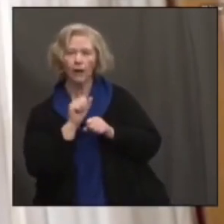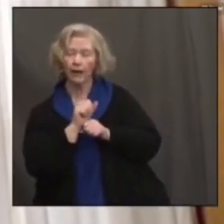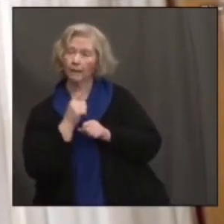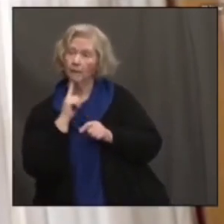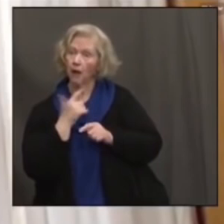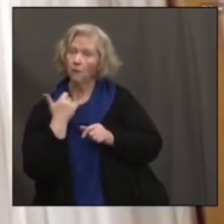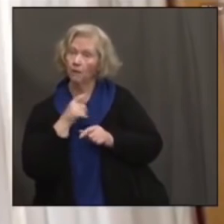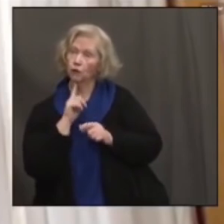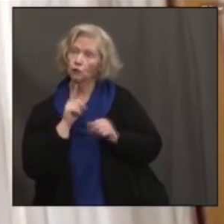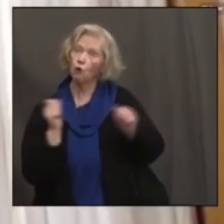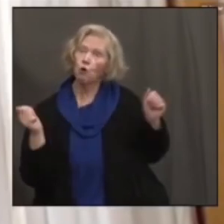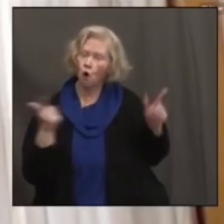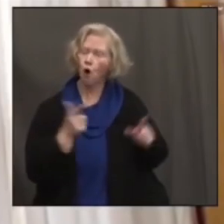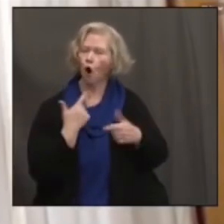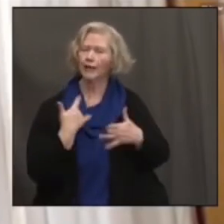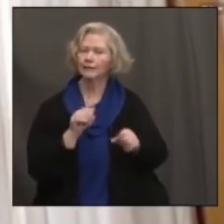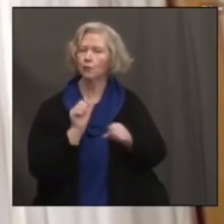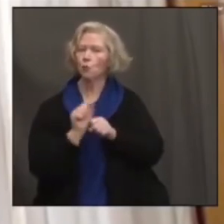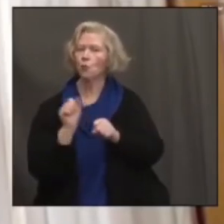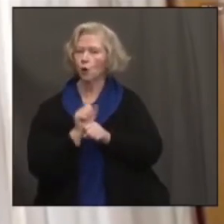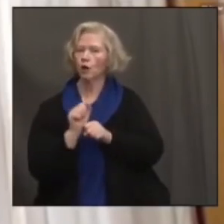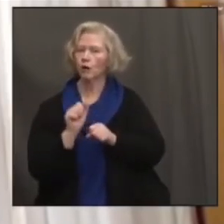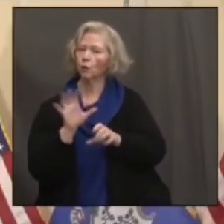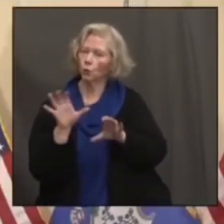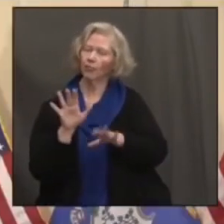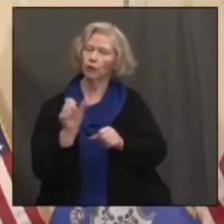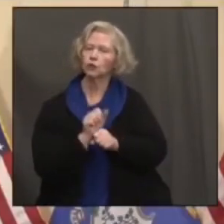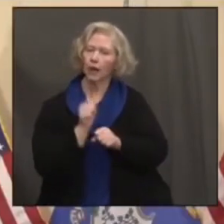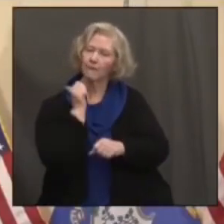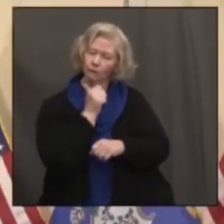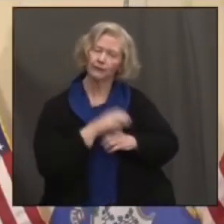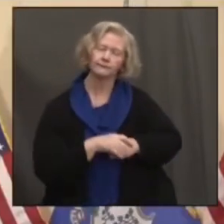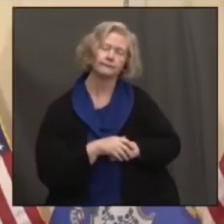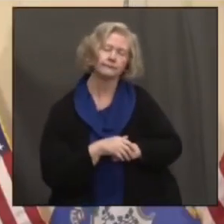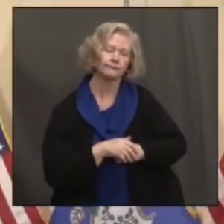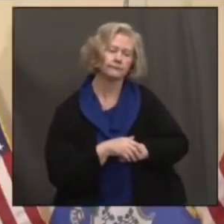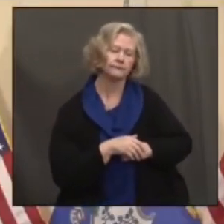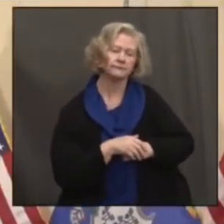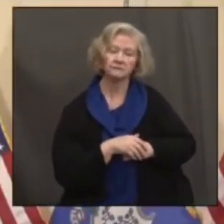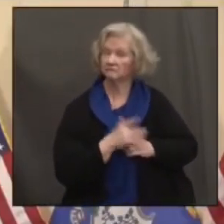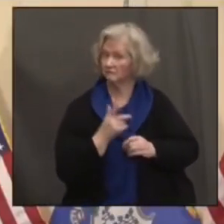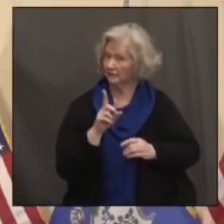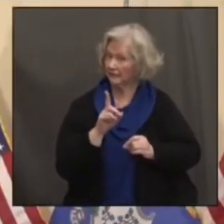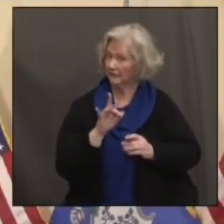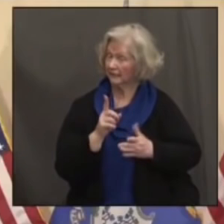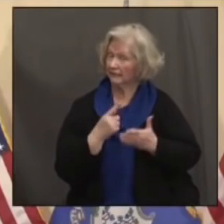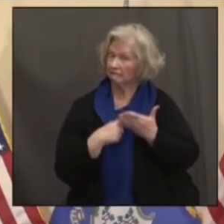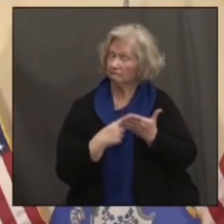sure that all of our agencies are getting the job done every day. Okay. Has there been any discussion of maybe